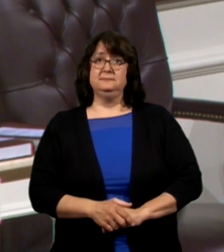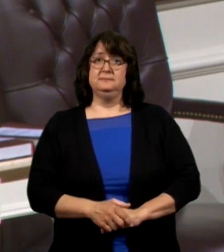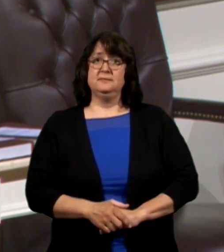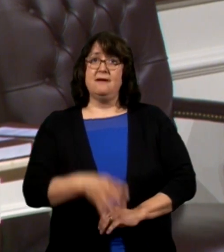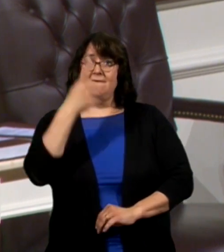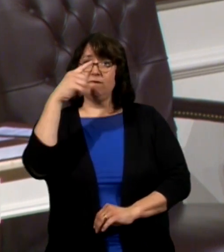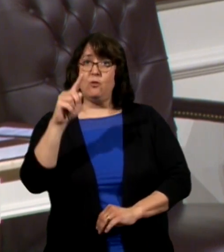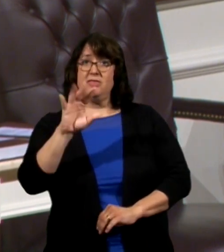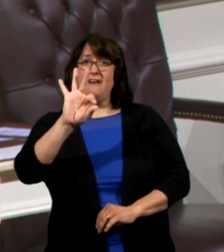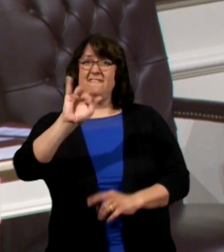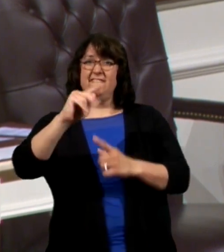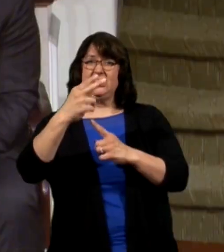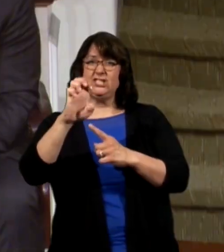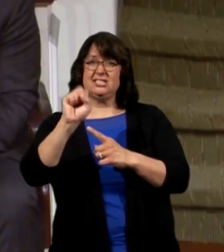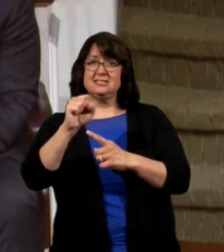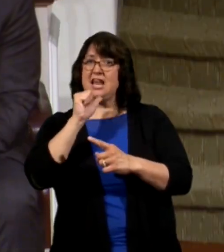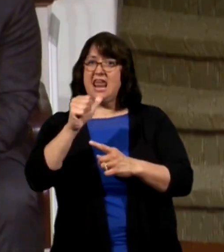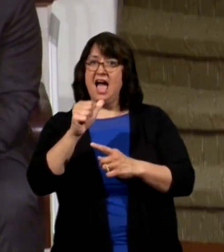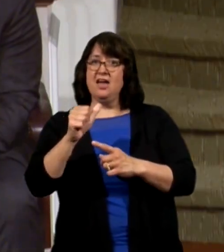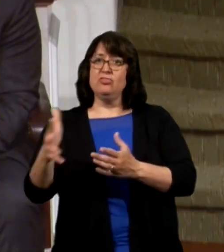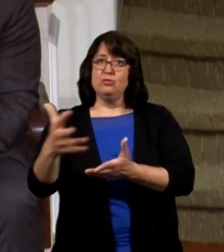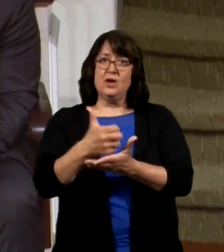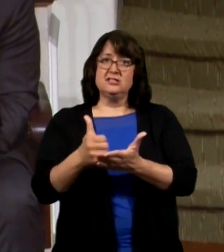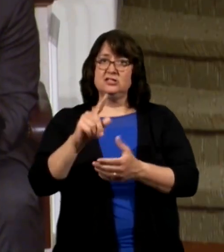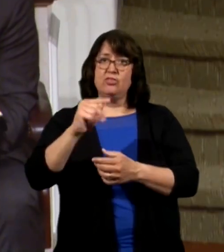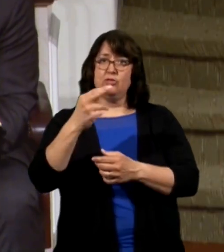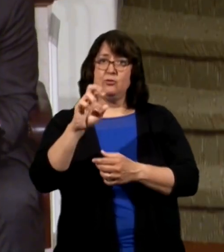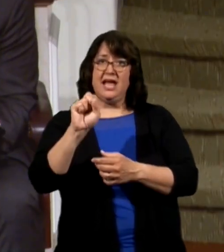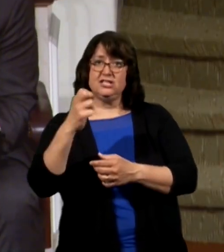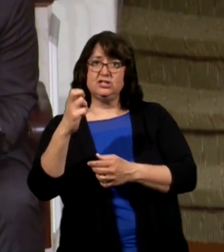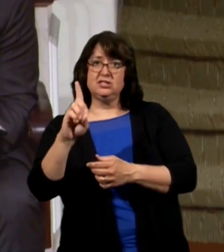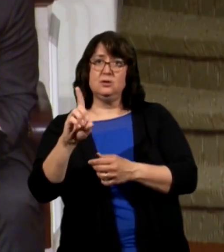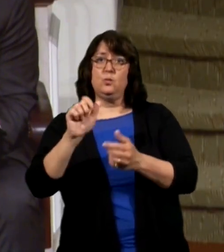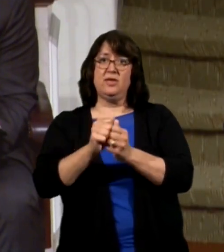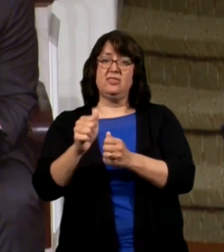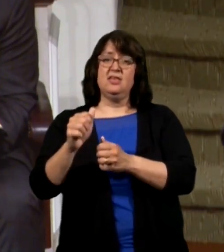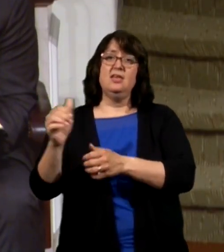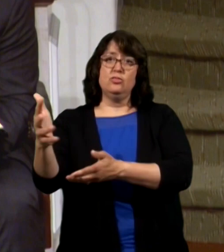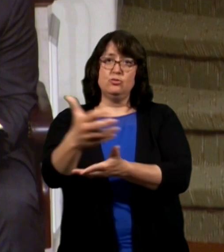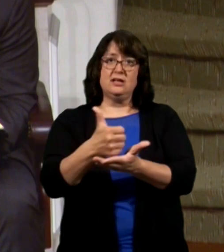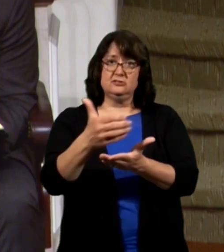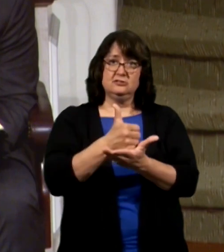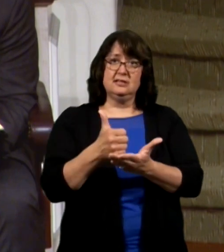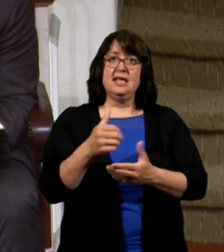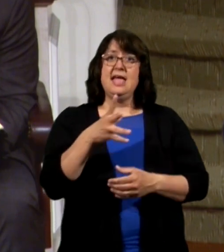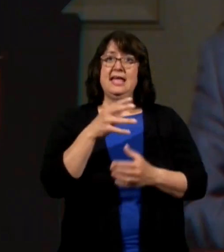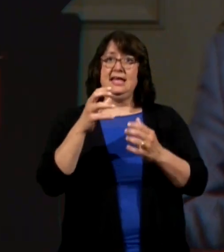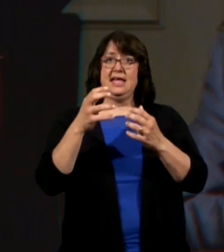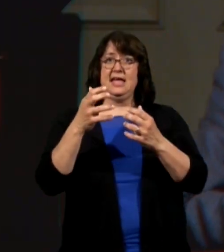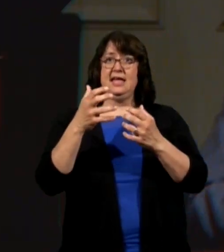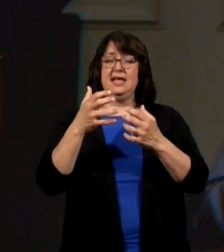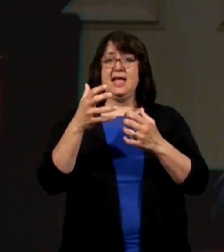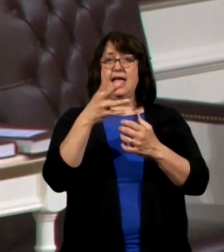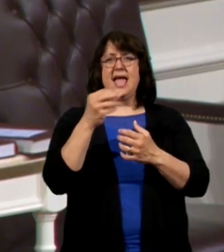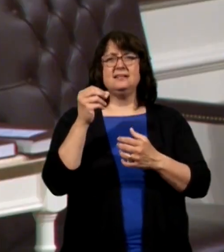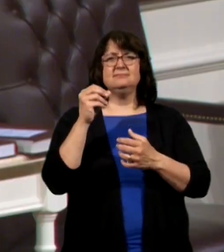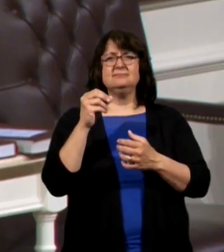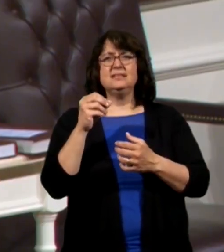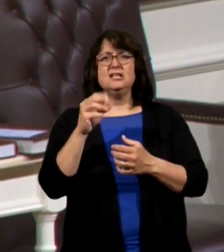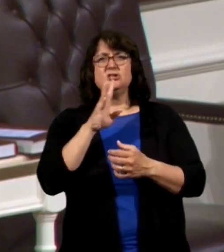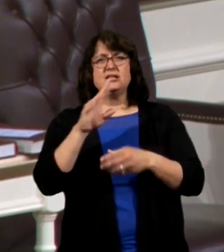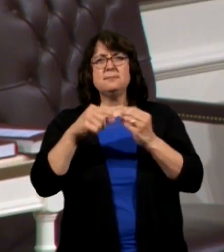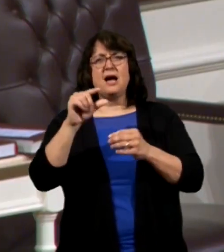for the fitches are not threshed with a threshing instrument neither is a cart wheel turned about upon the coming there's those